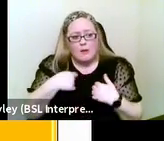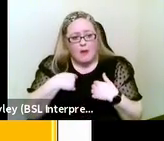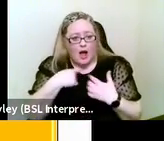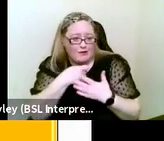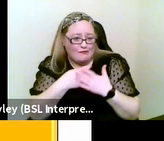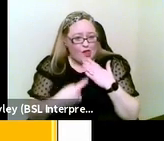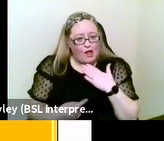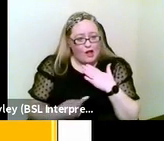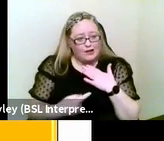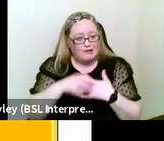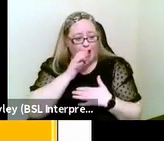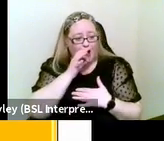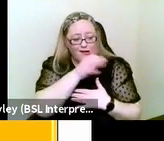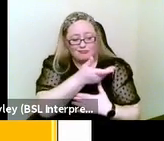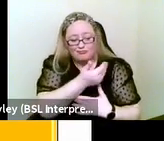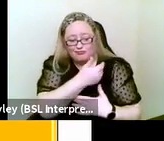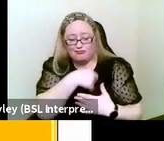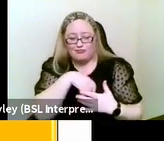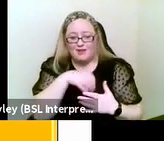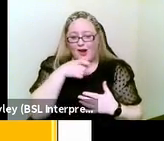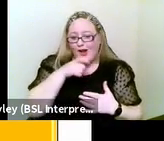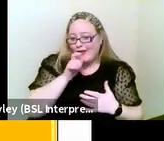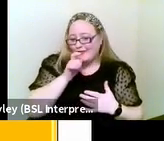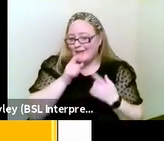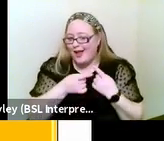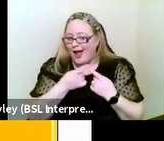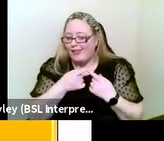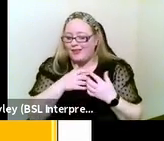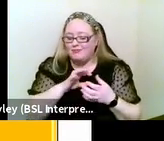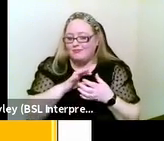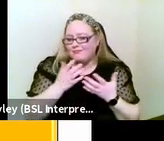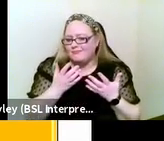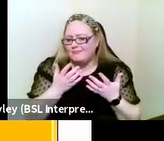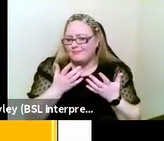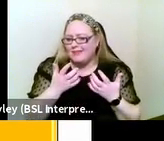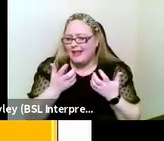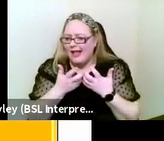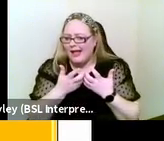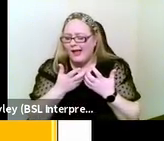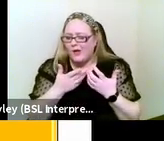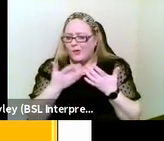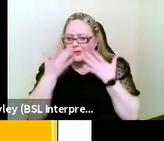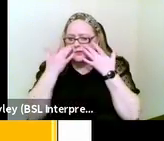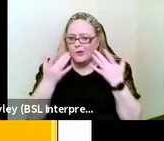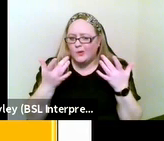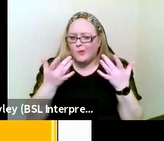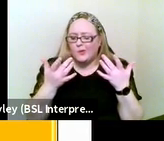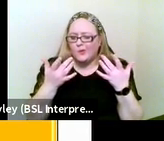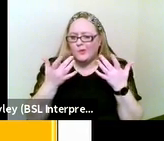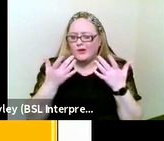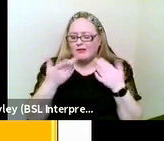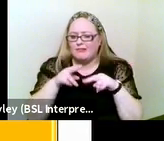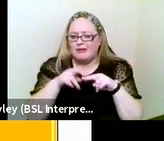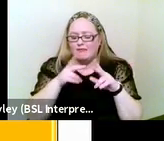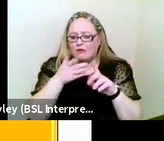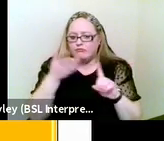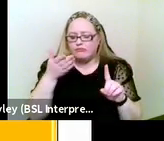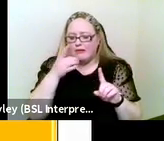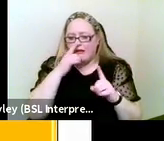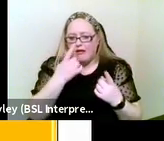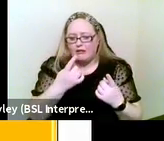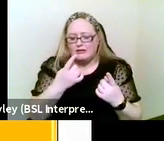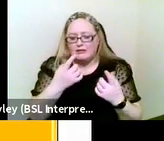inviting the person to something other than a coffee? How do I know that if I can't pick up on the visual